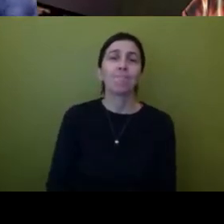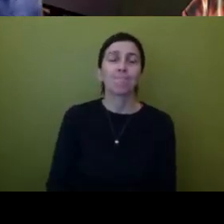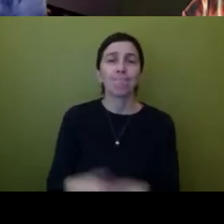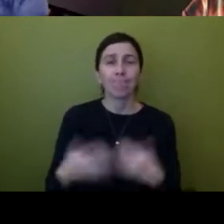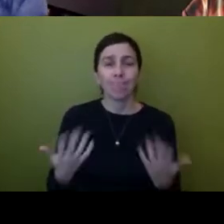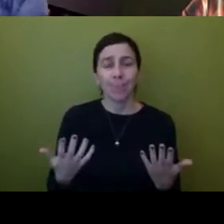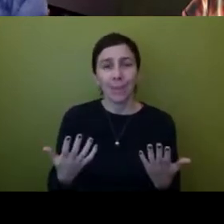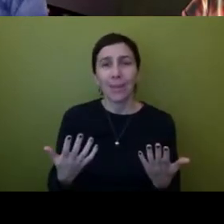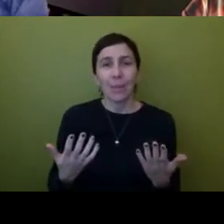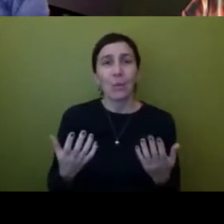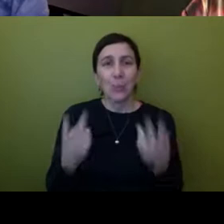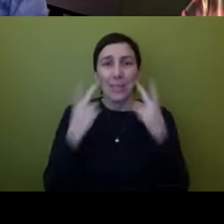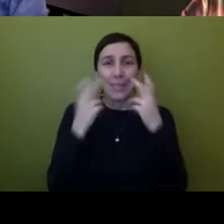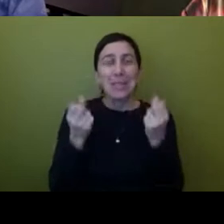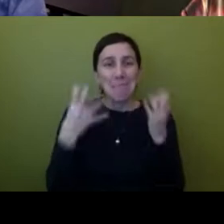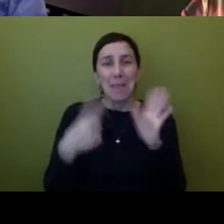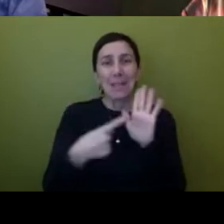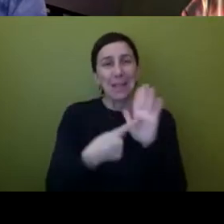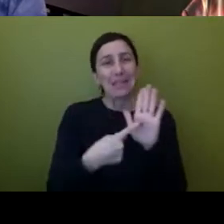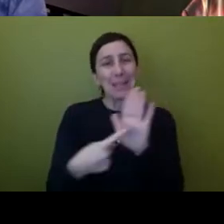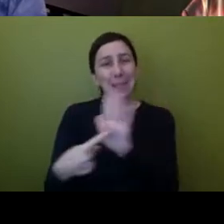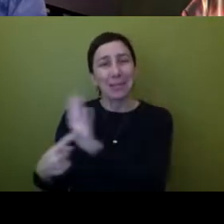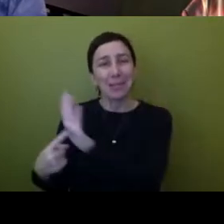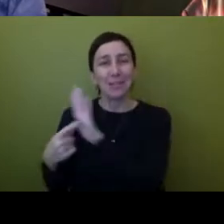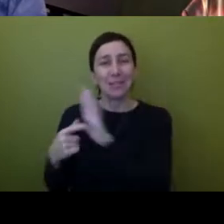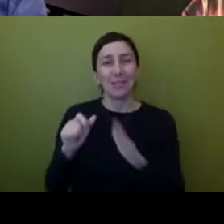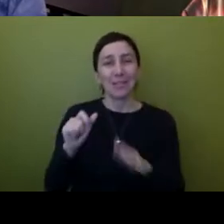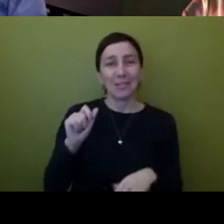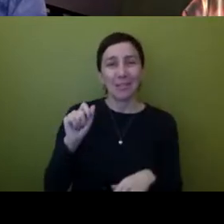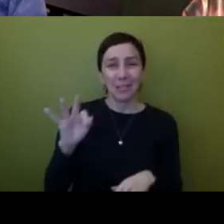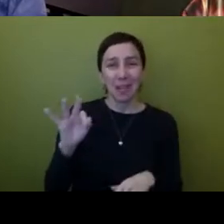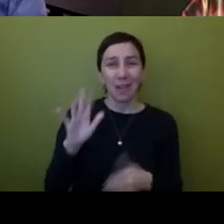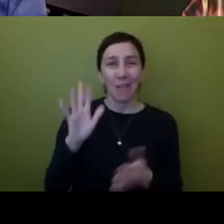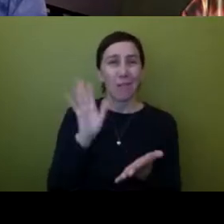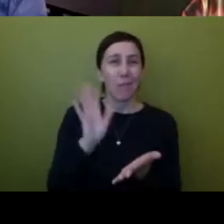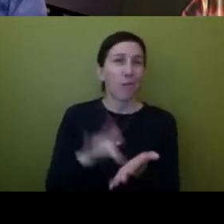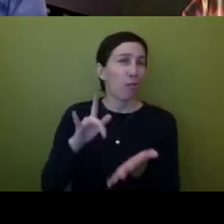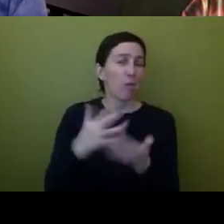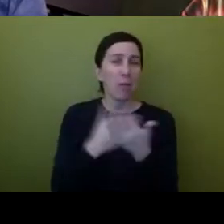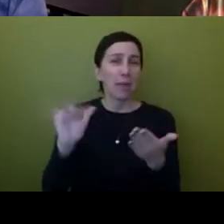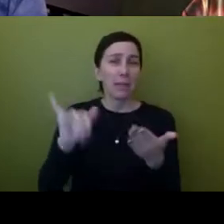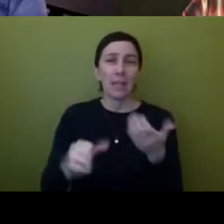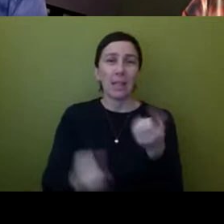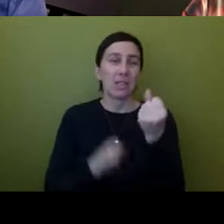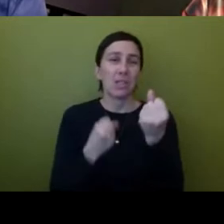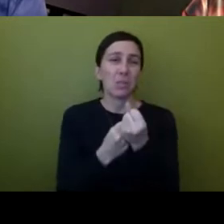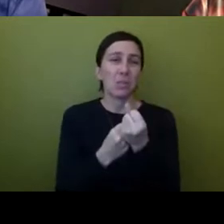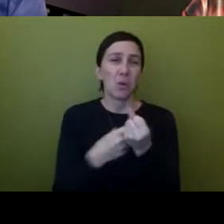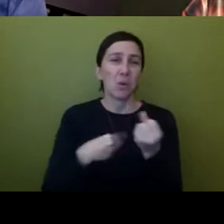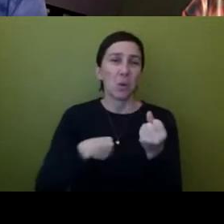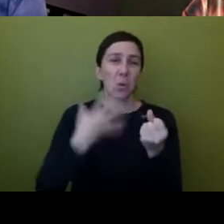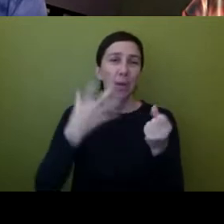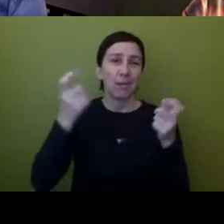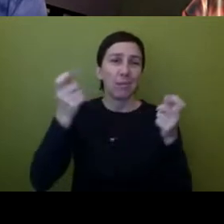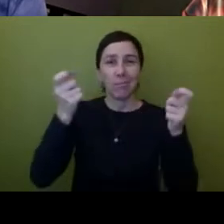there's no shortage of of of uh you know uh things that affirm or or or propagate whiteness that